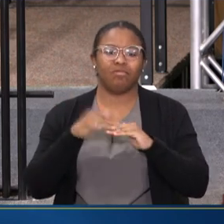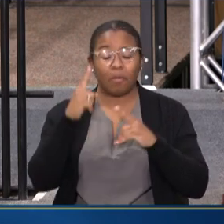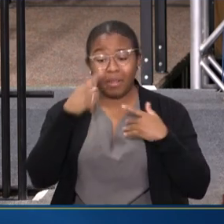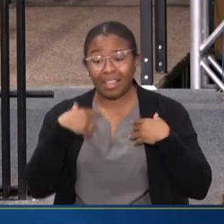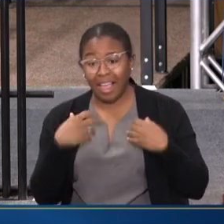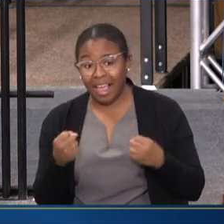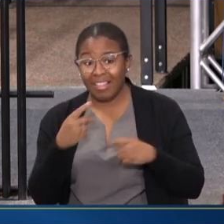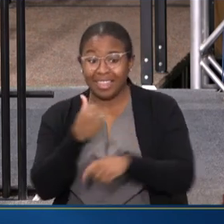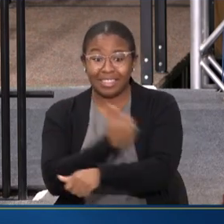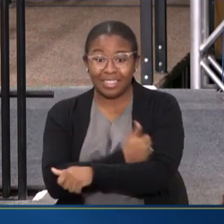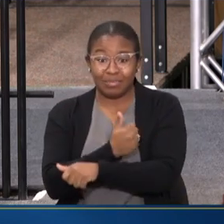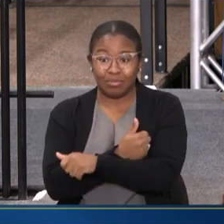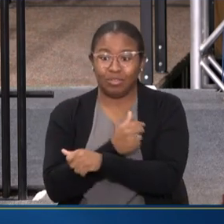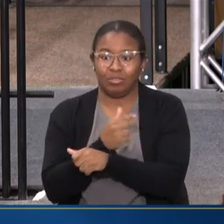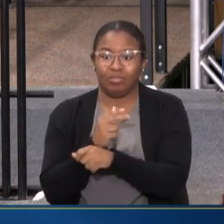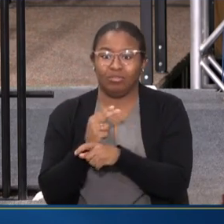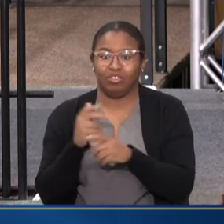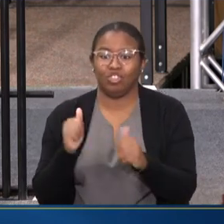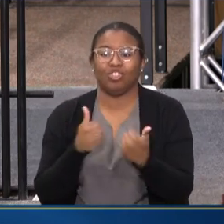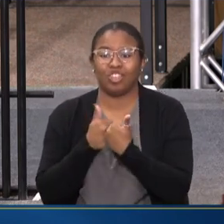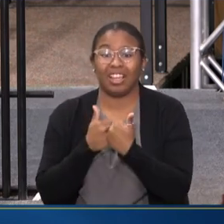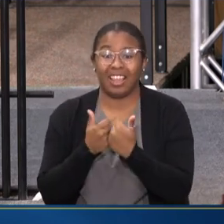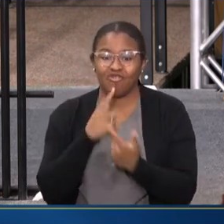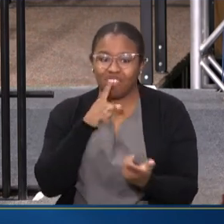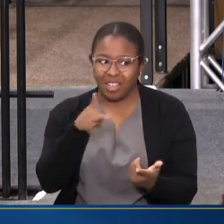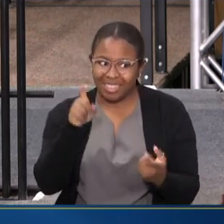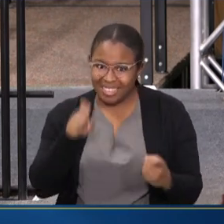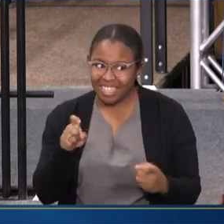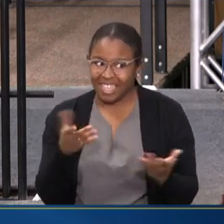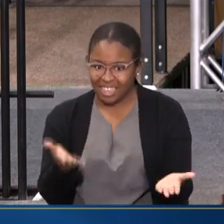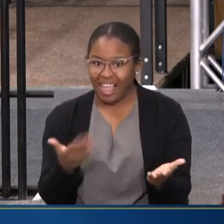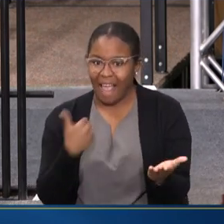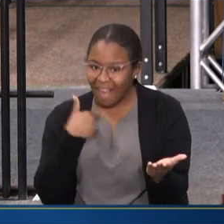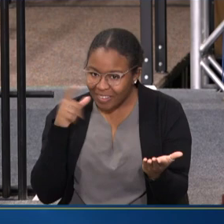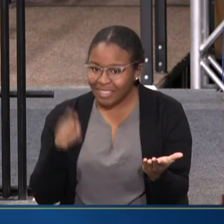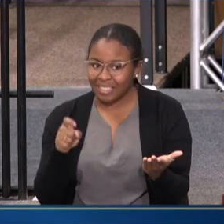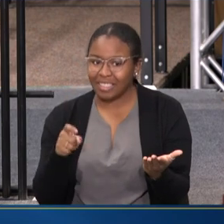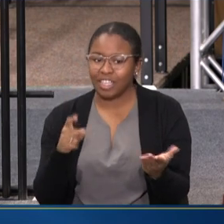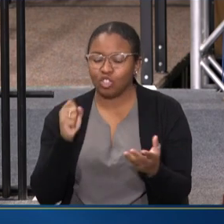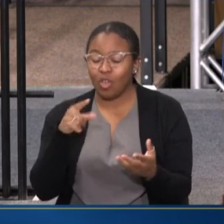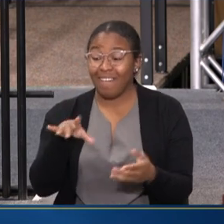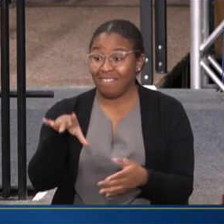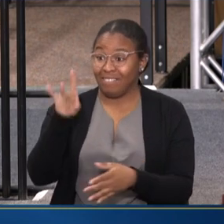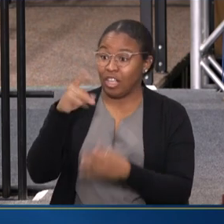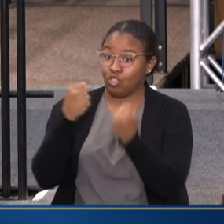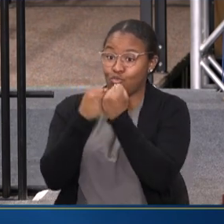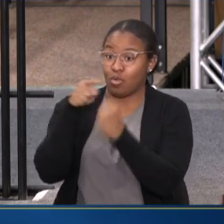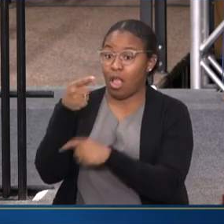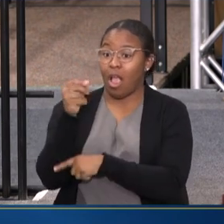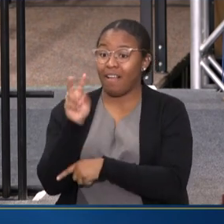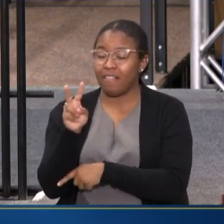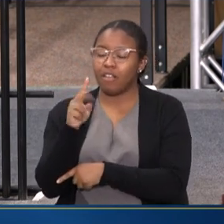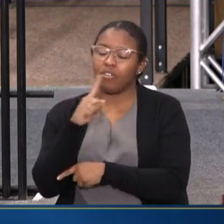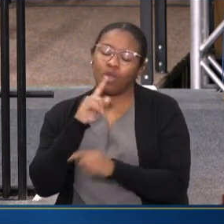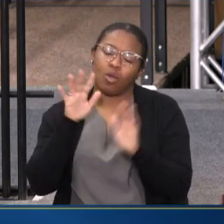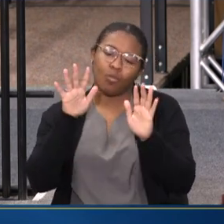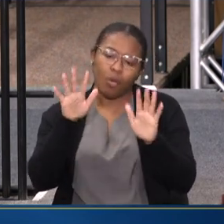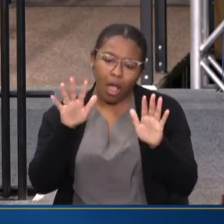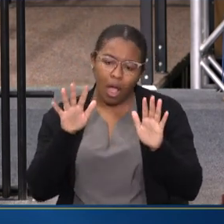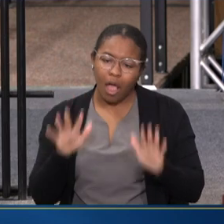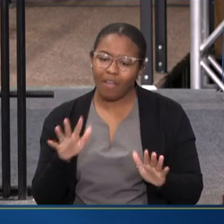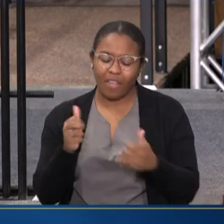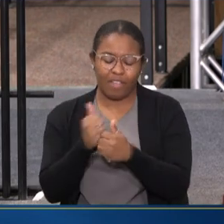MENTAL HEALTH AND SUBSTANCE USE CHALLENGES, THE NEED IS THERE. THE NEED IS THERE. SO FINDSUPPORT.GOV IS, AGAIN, JUST A WONDERFUL ONE